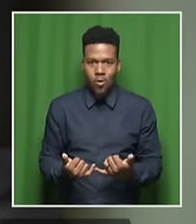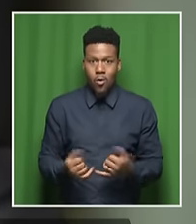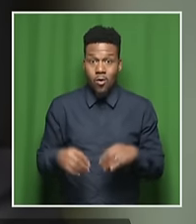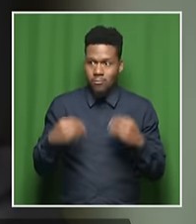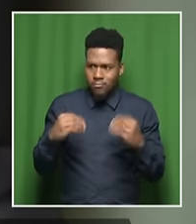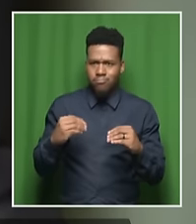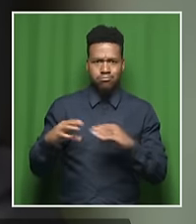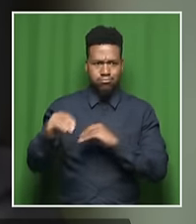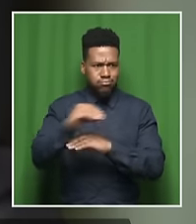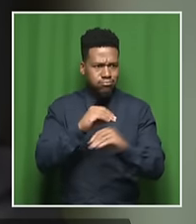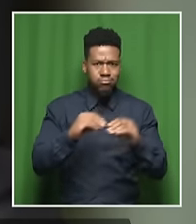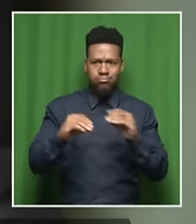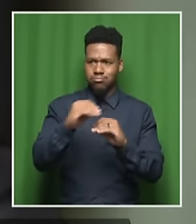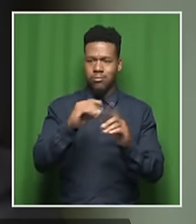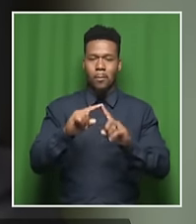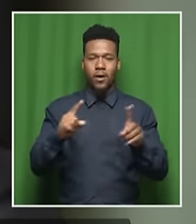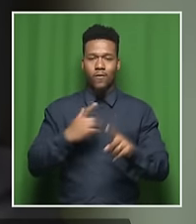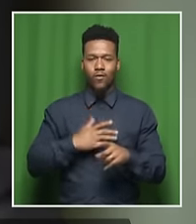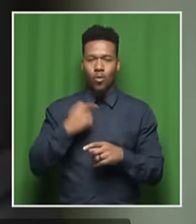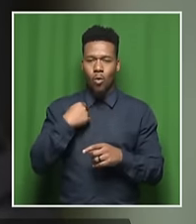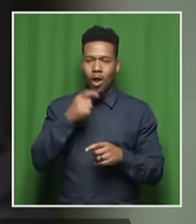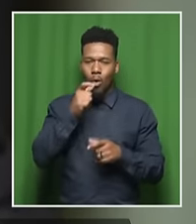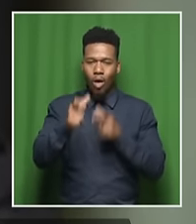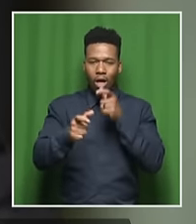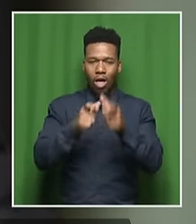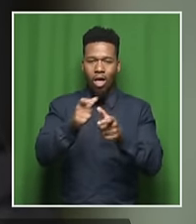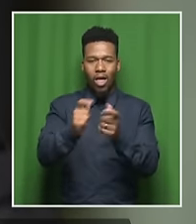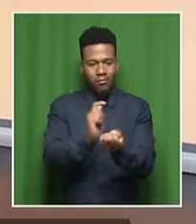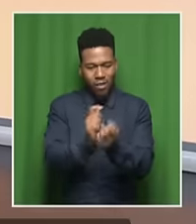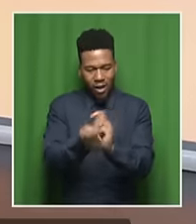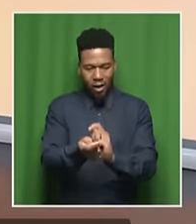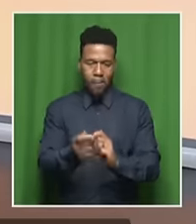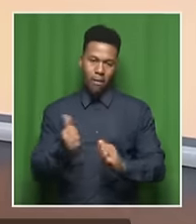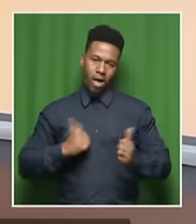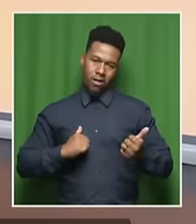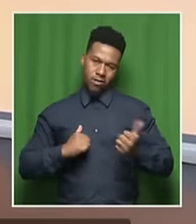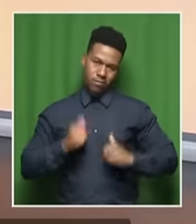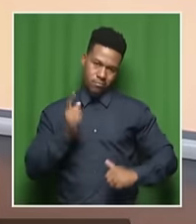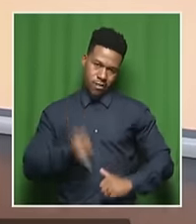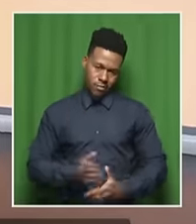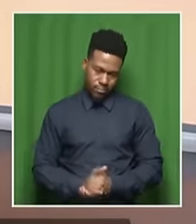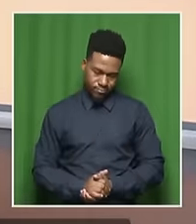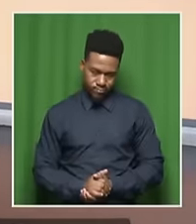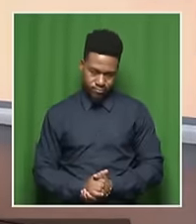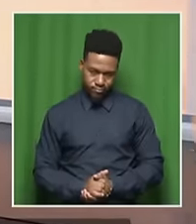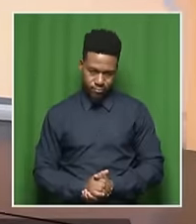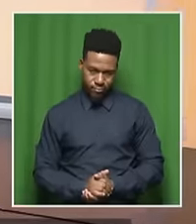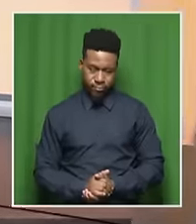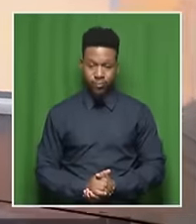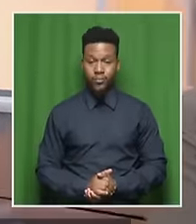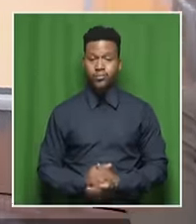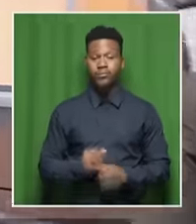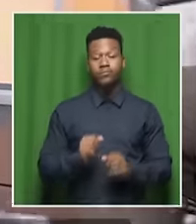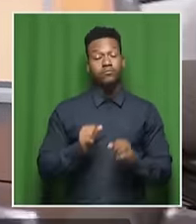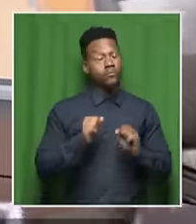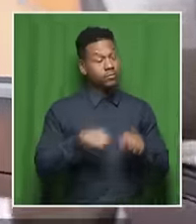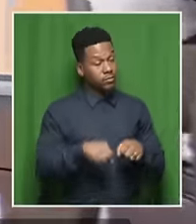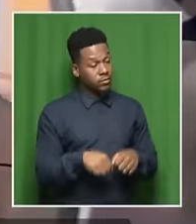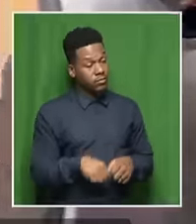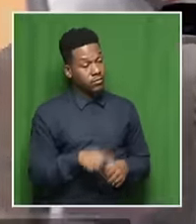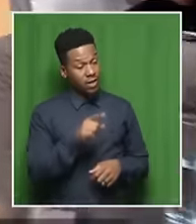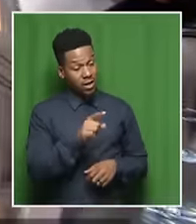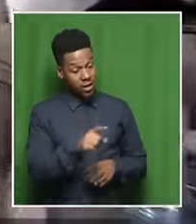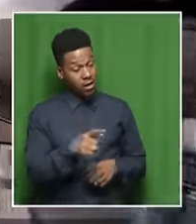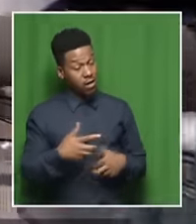see words transpire in actual action. Yeah. And this is something that, you know, that infuriates one to